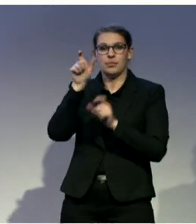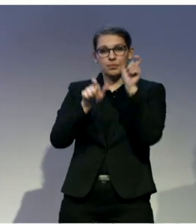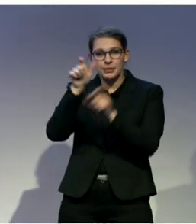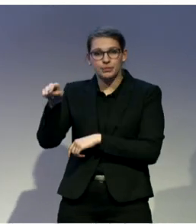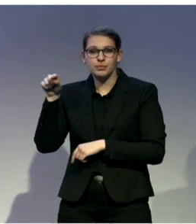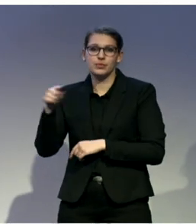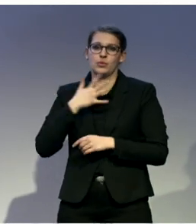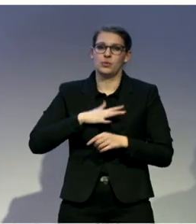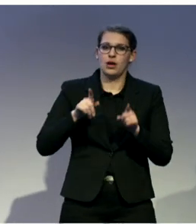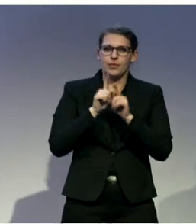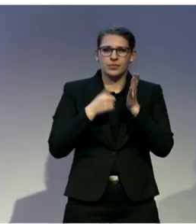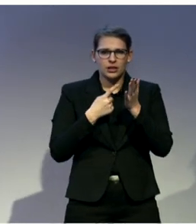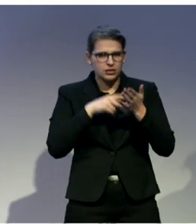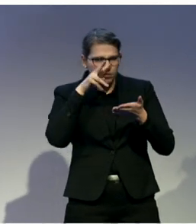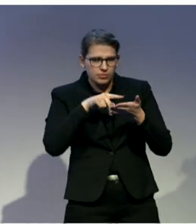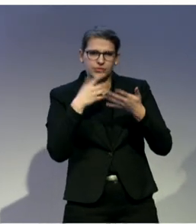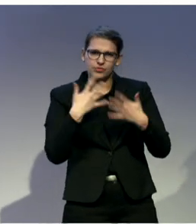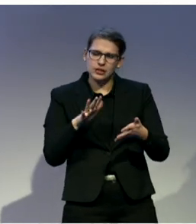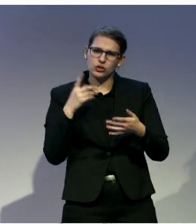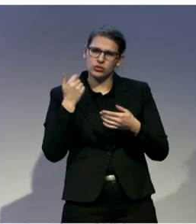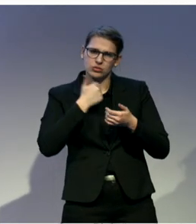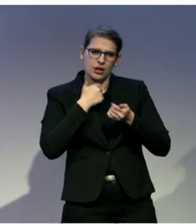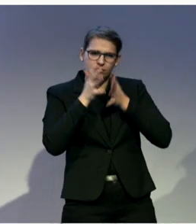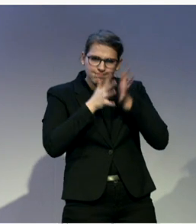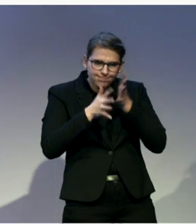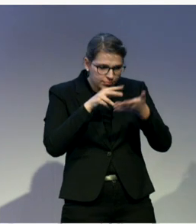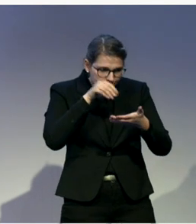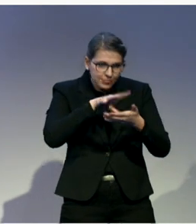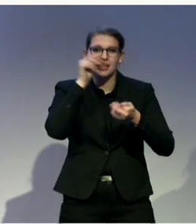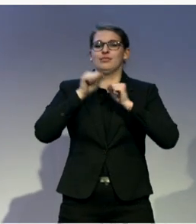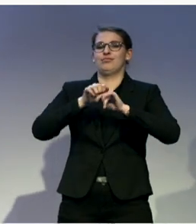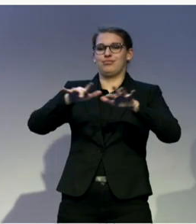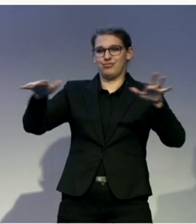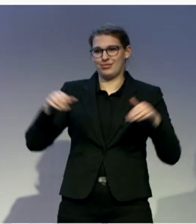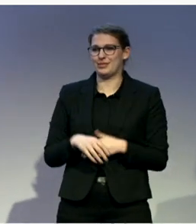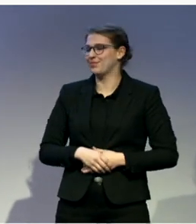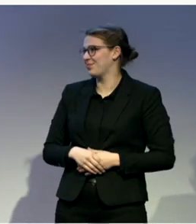we have further impact. Thank you. Great. Thank you very much.